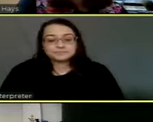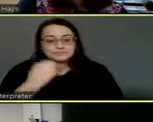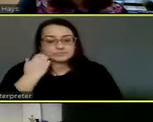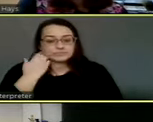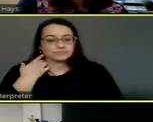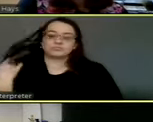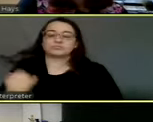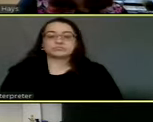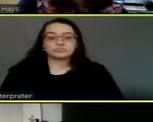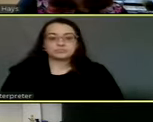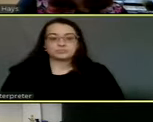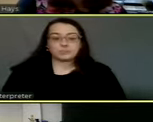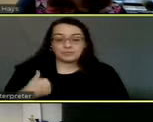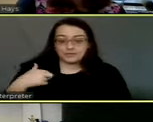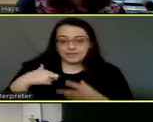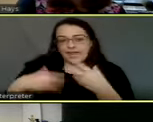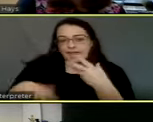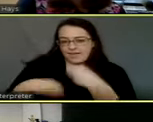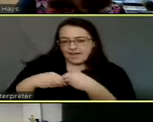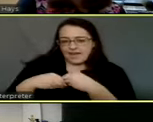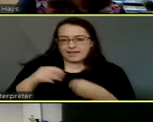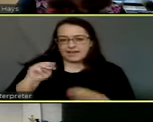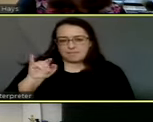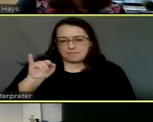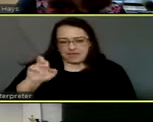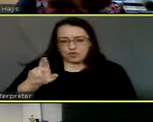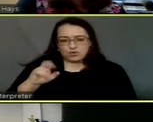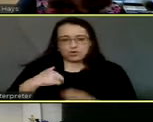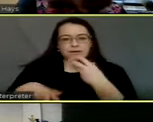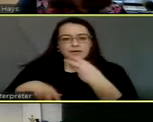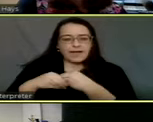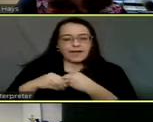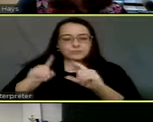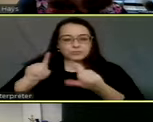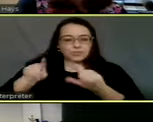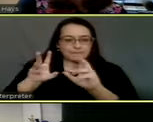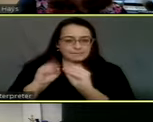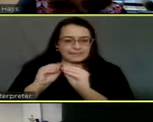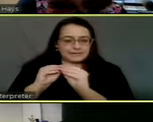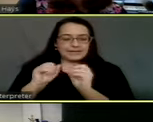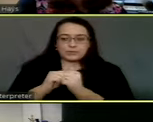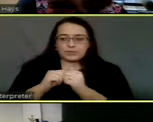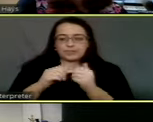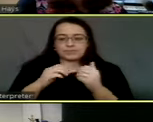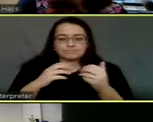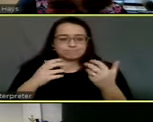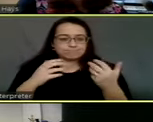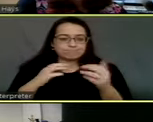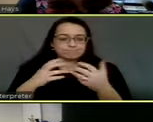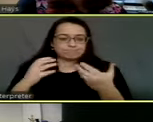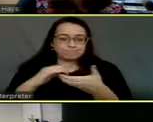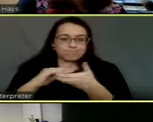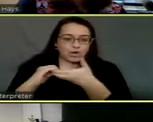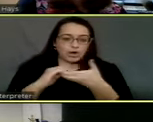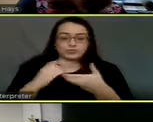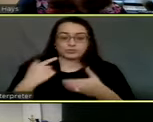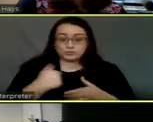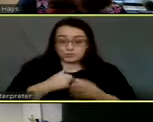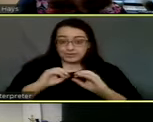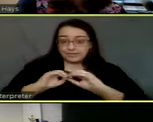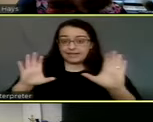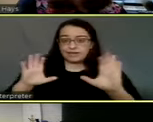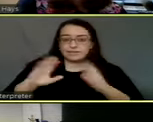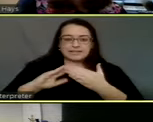I would just add that, um, in going to do these meetings with the partners, uh, we clarify that the city